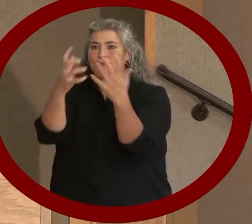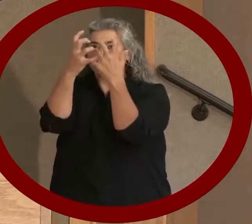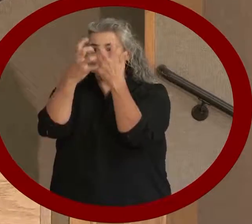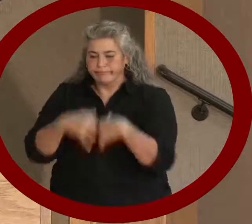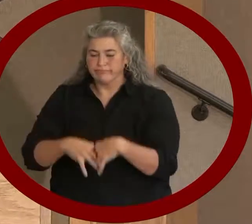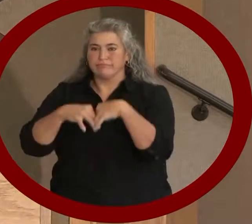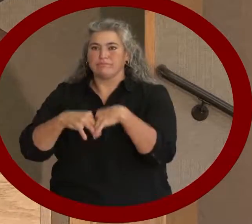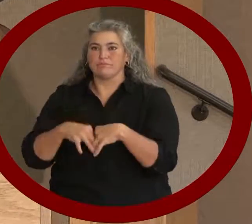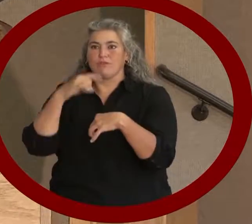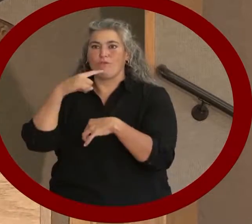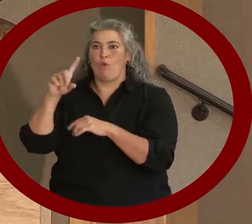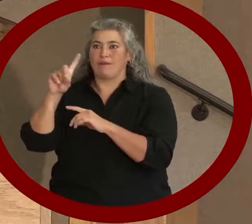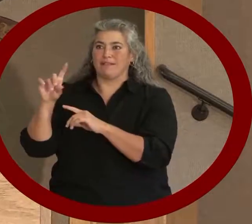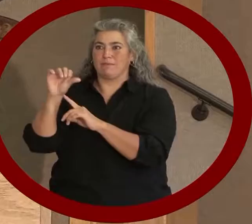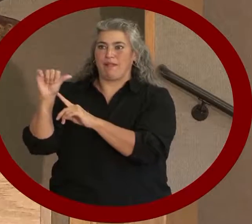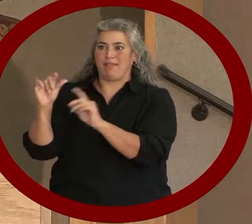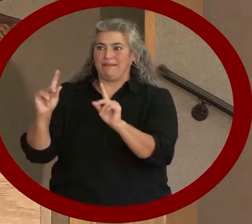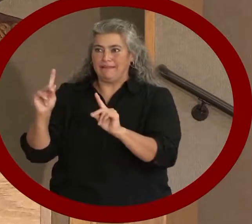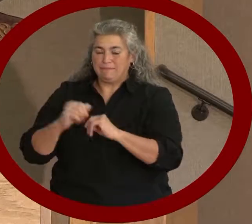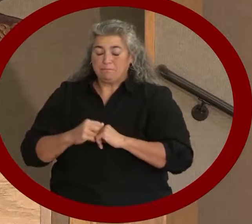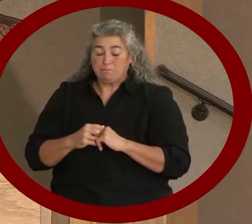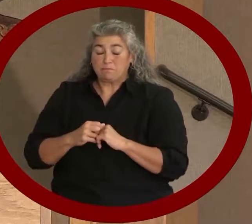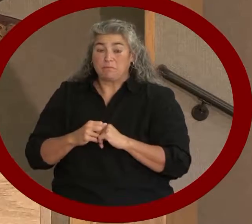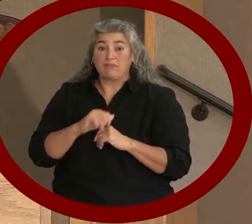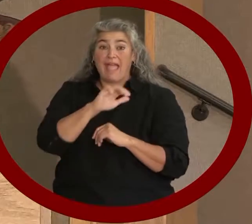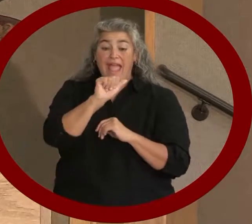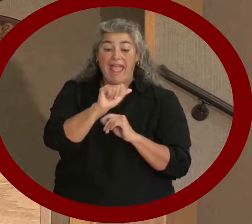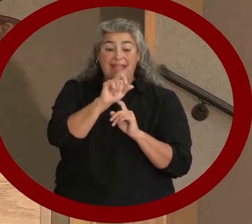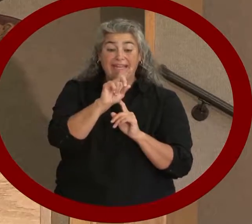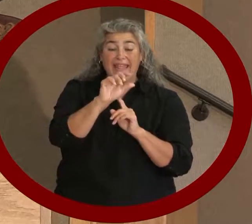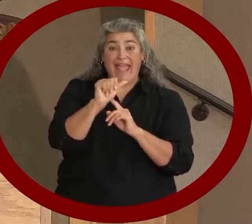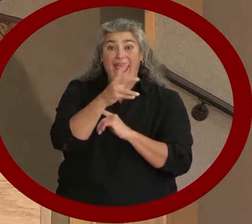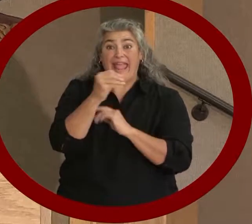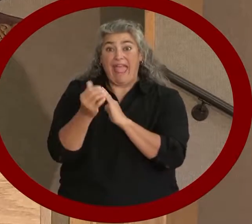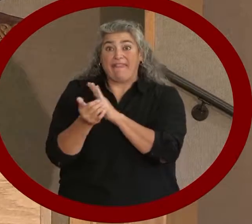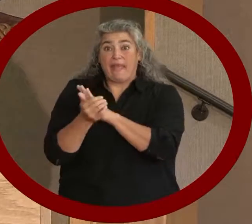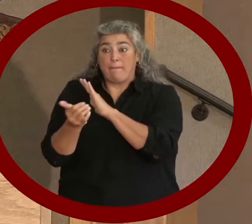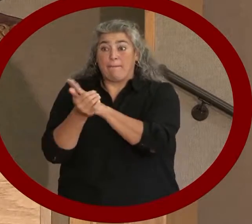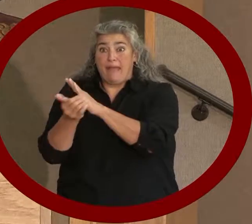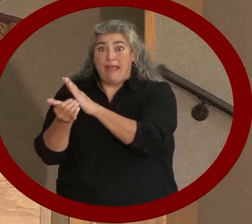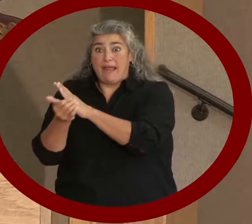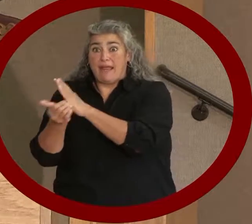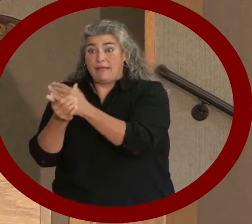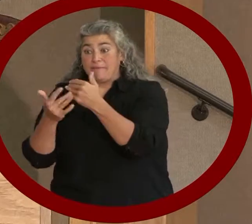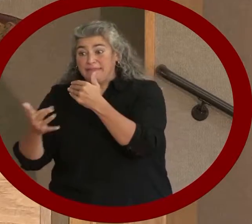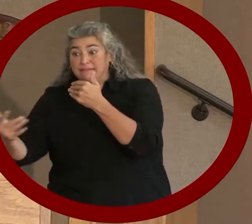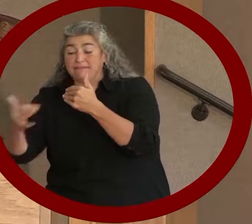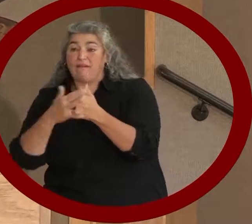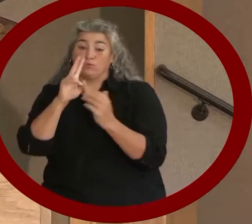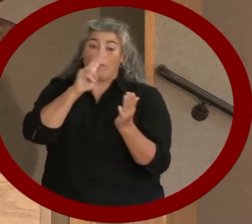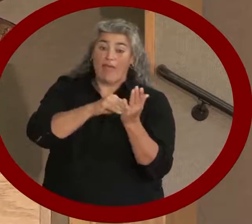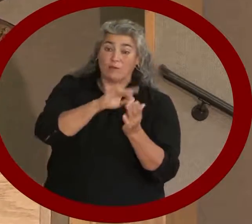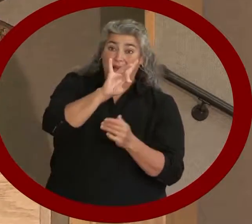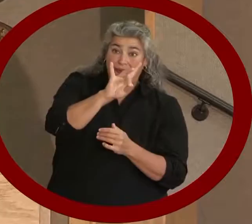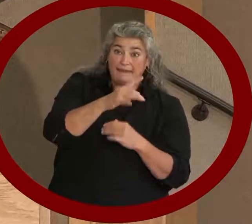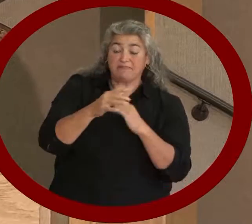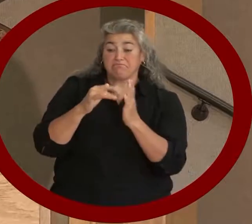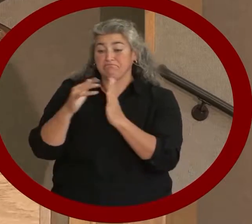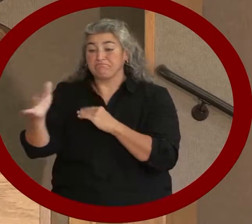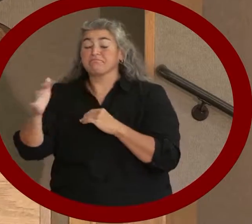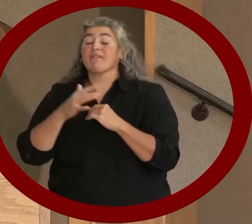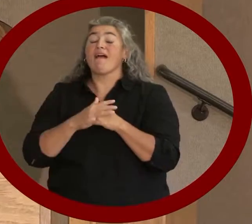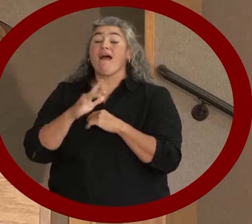and the ADA amendments of 2008 give protection to